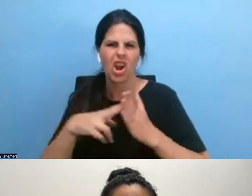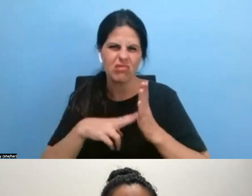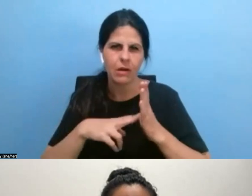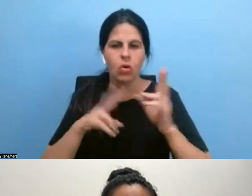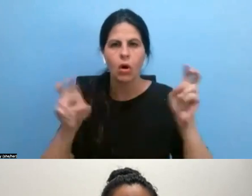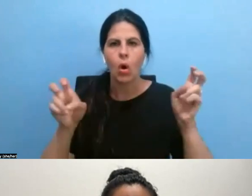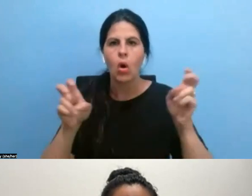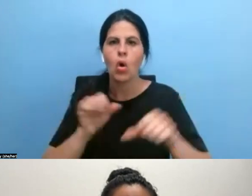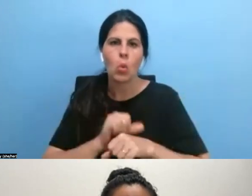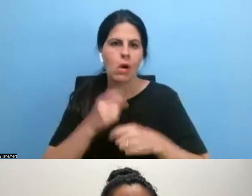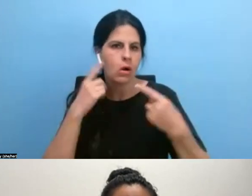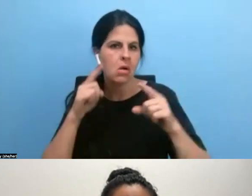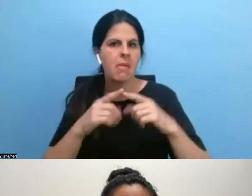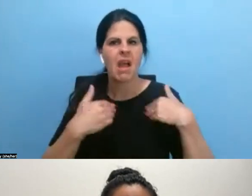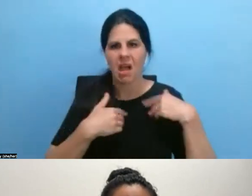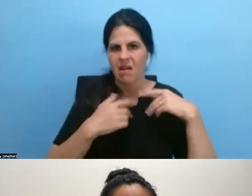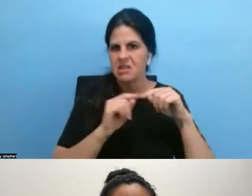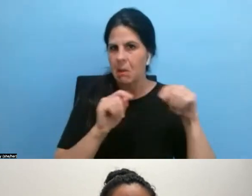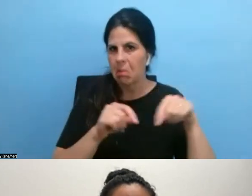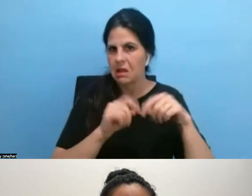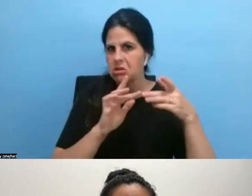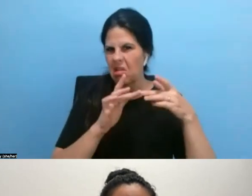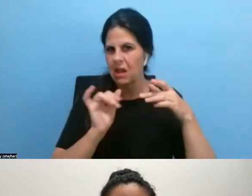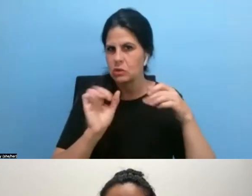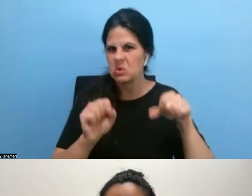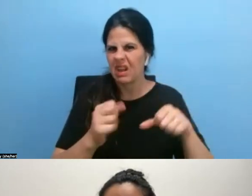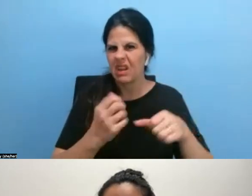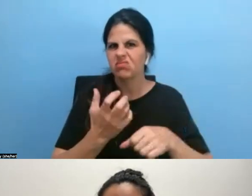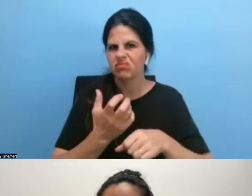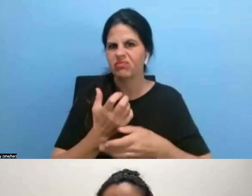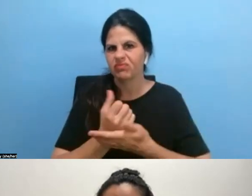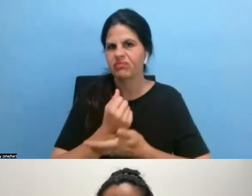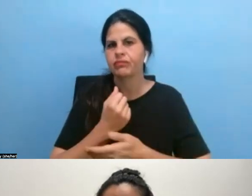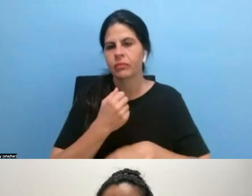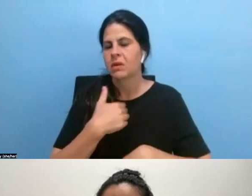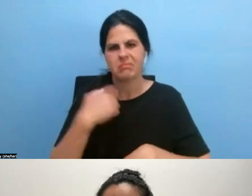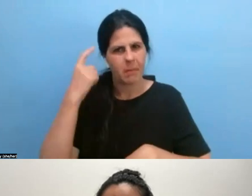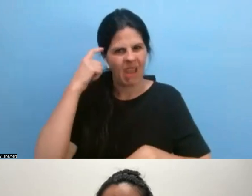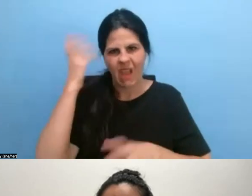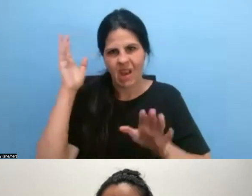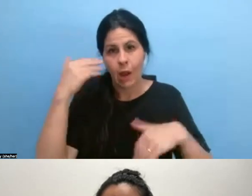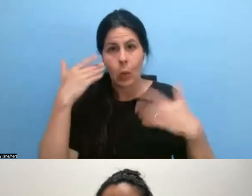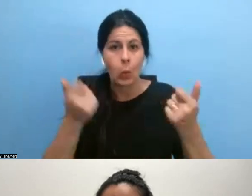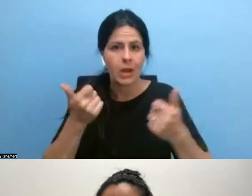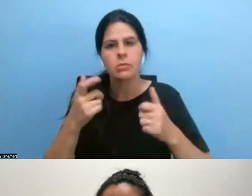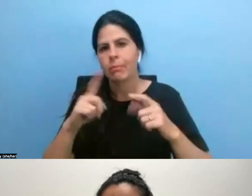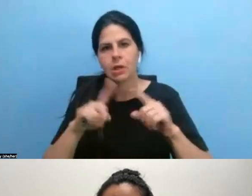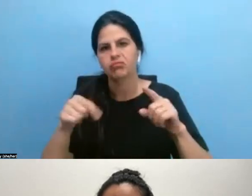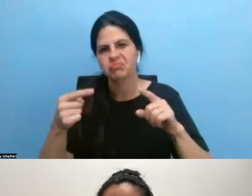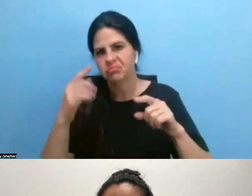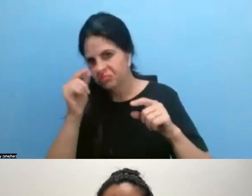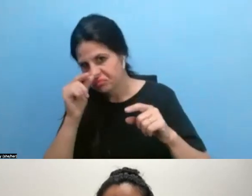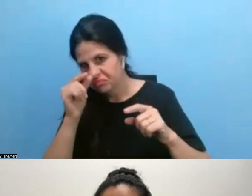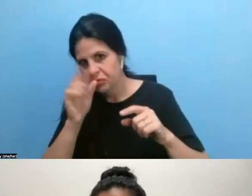that online as well. I don't have any off the top of my head, but I'm sure if you Google it, you will find templates. But, um, oftentimes